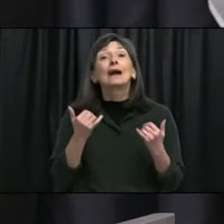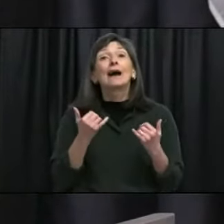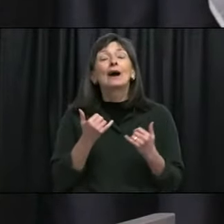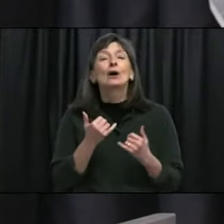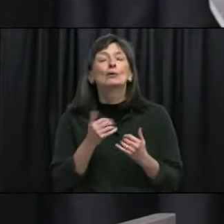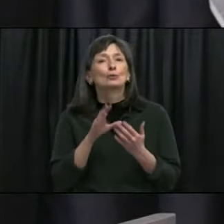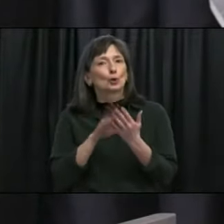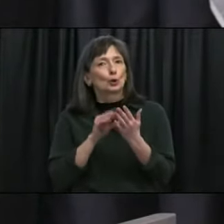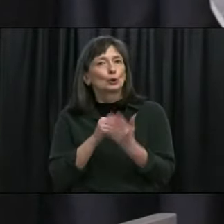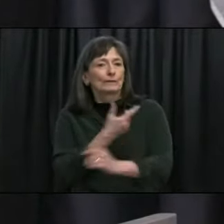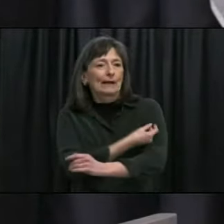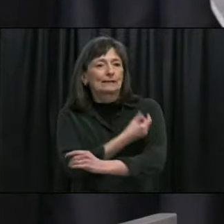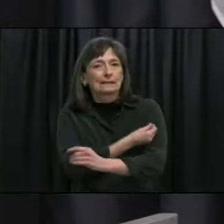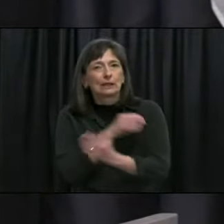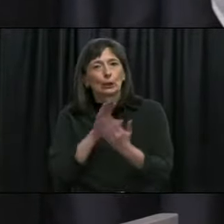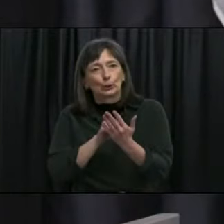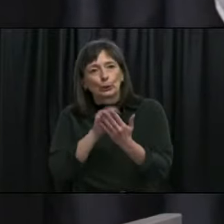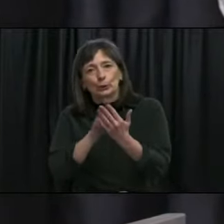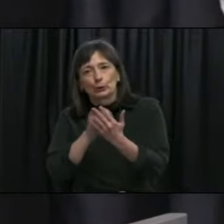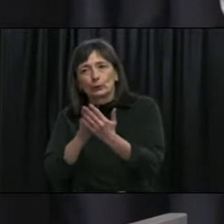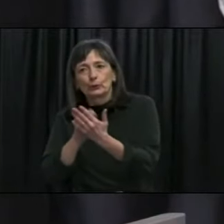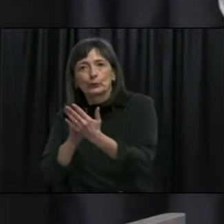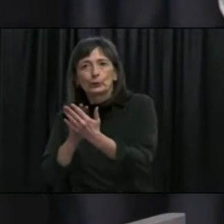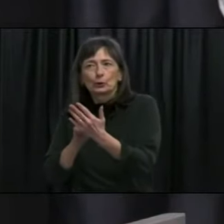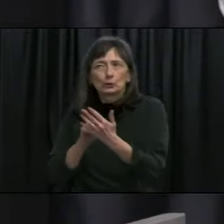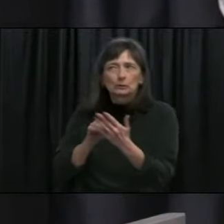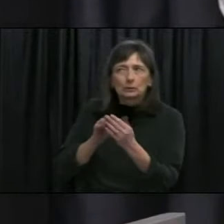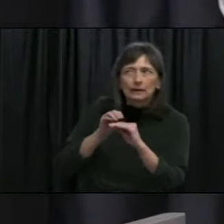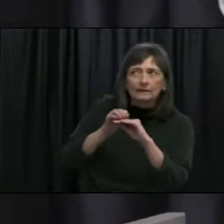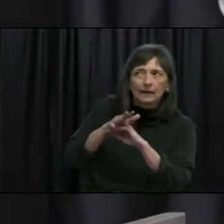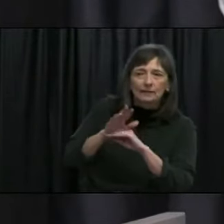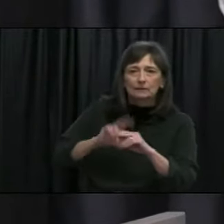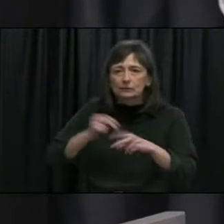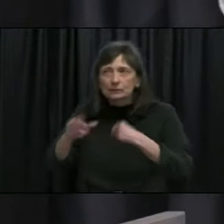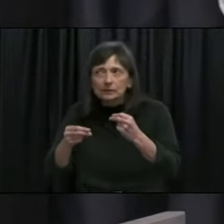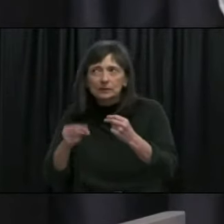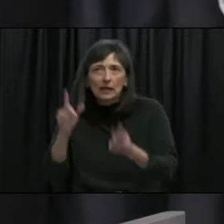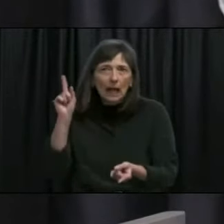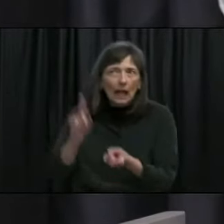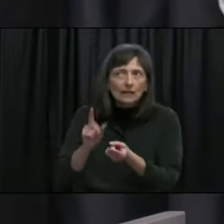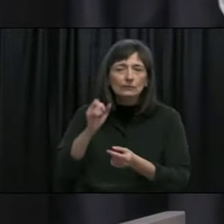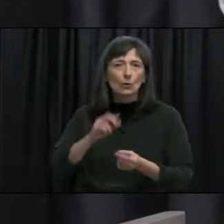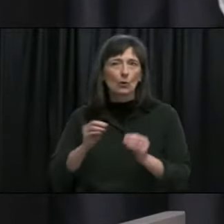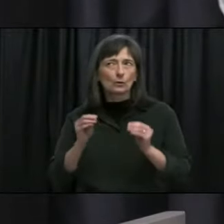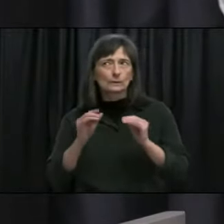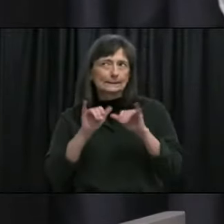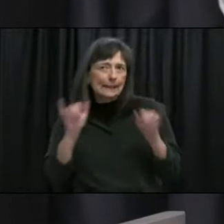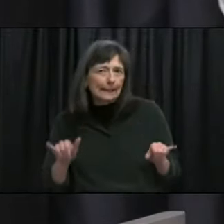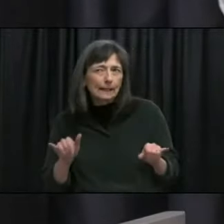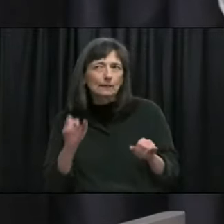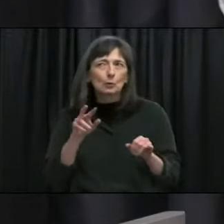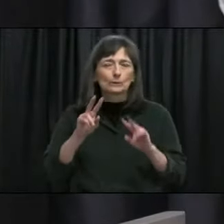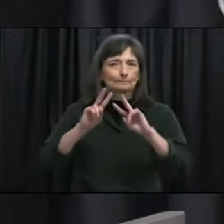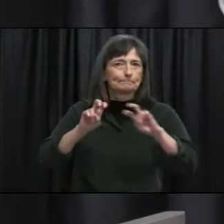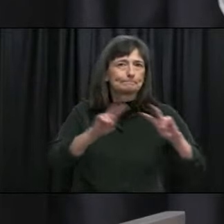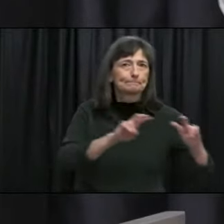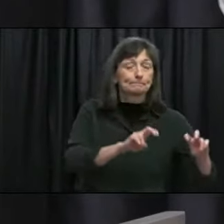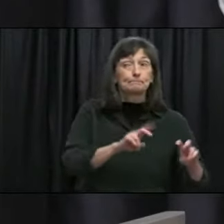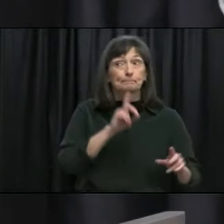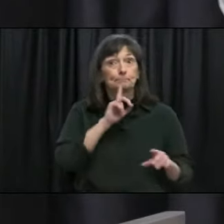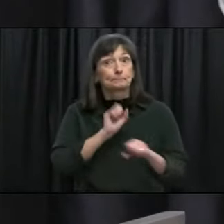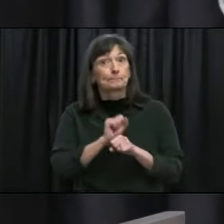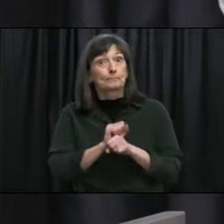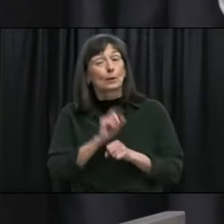and learning how it affects transmission we've certainly seen a reduction